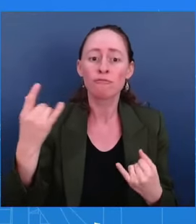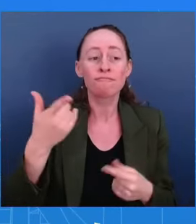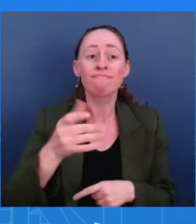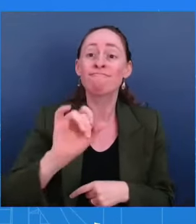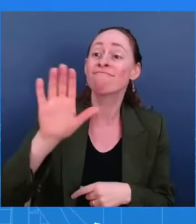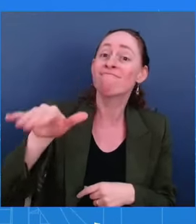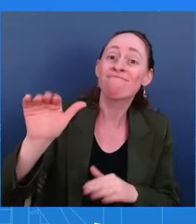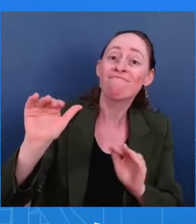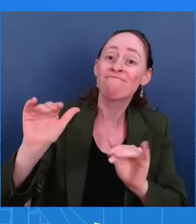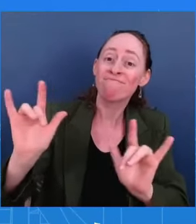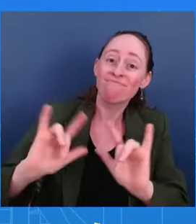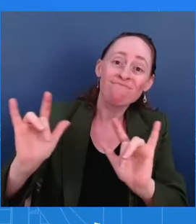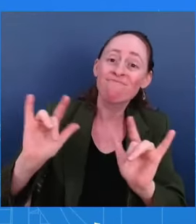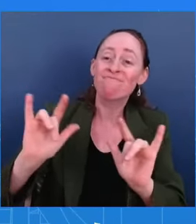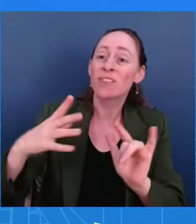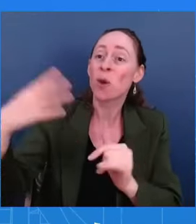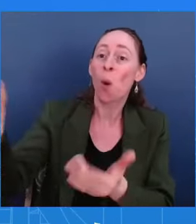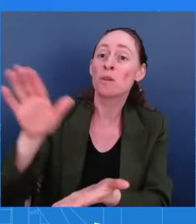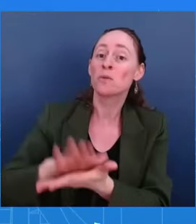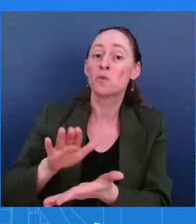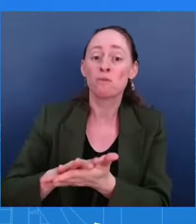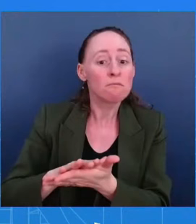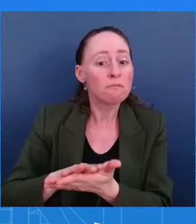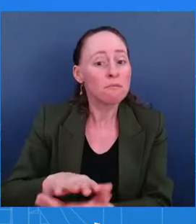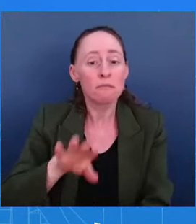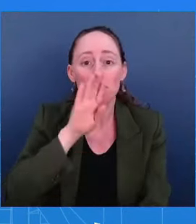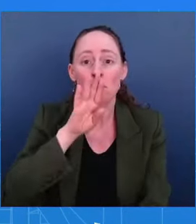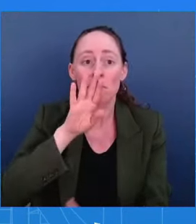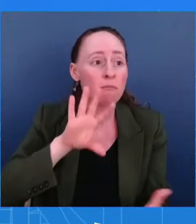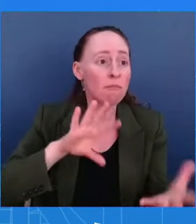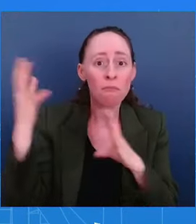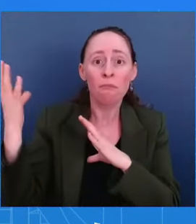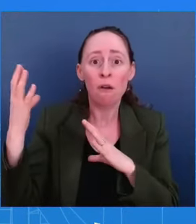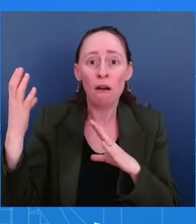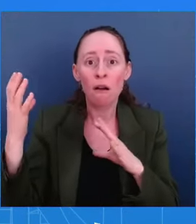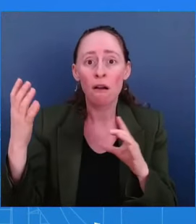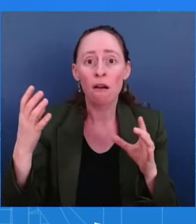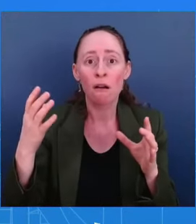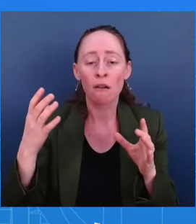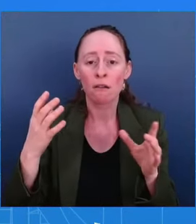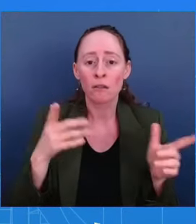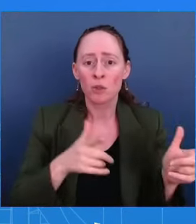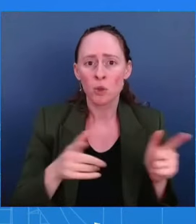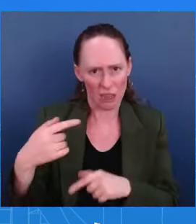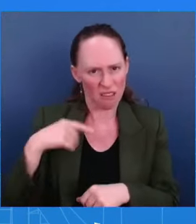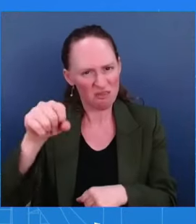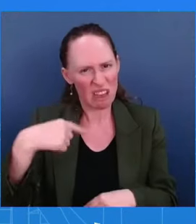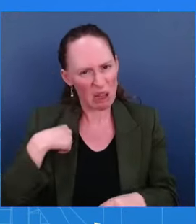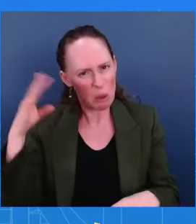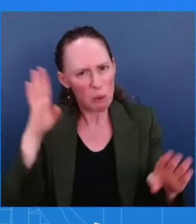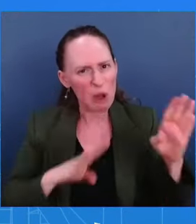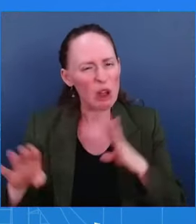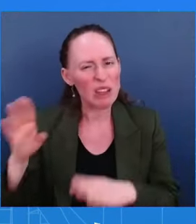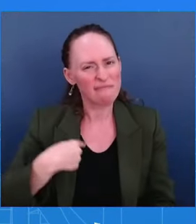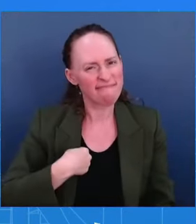It's heartbreaking. I mean, I think about it all the time. What would happen?